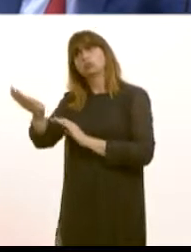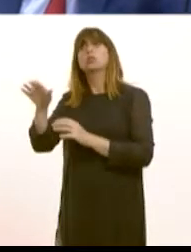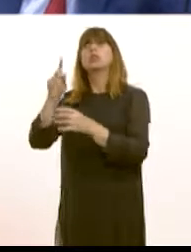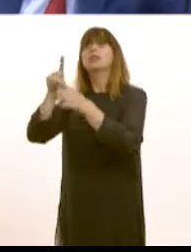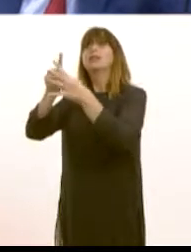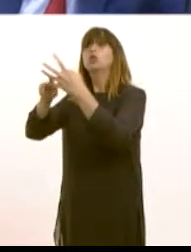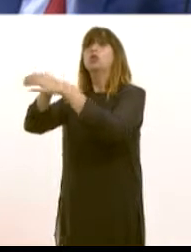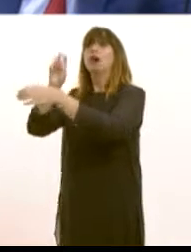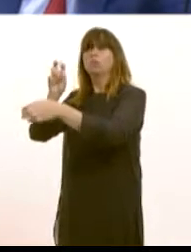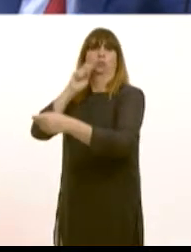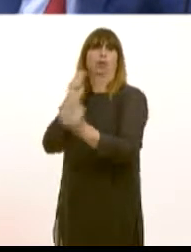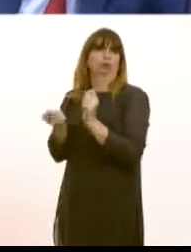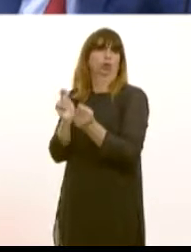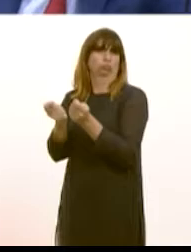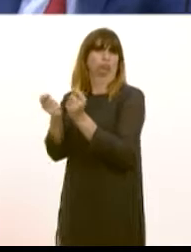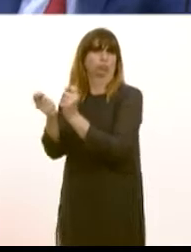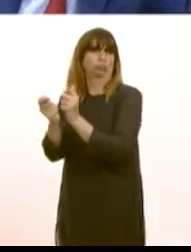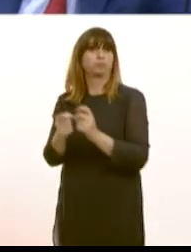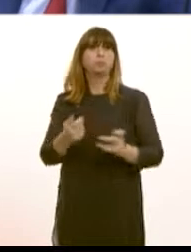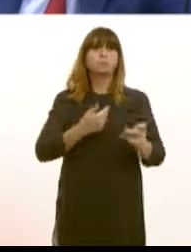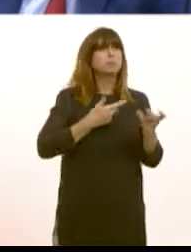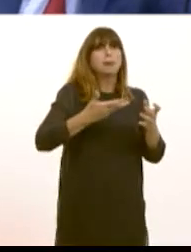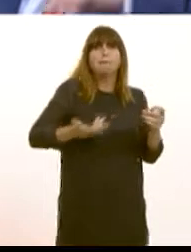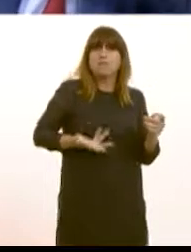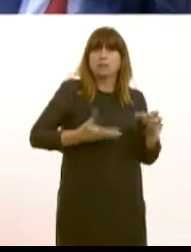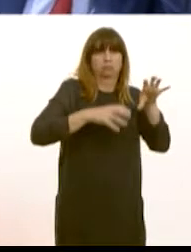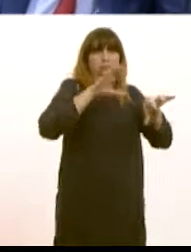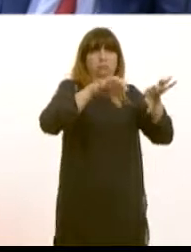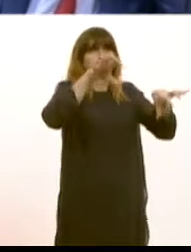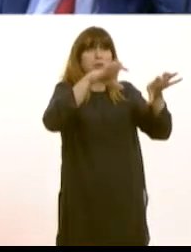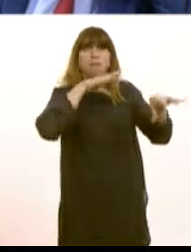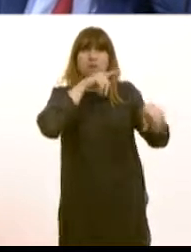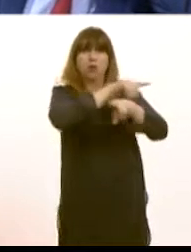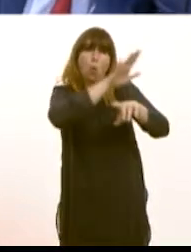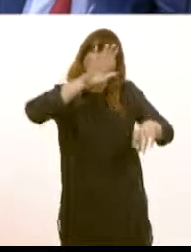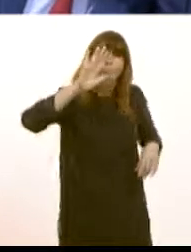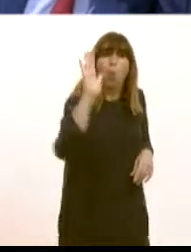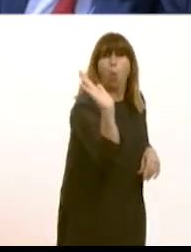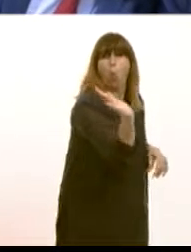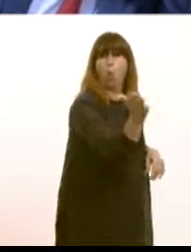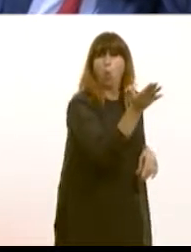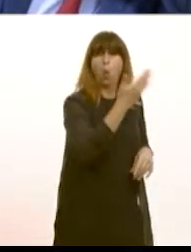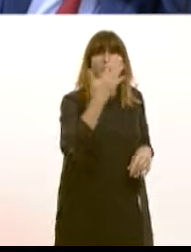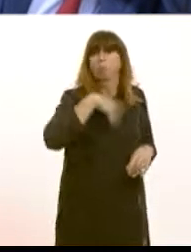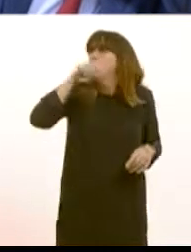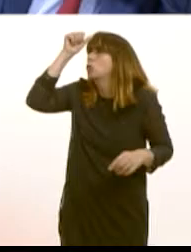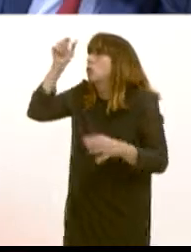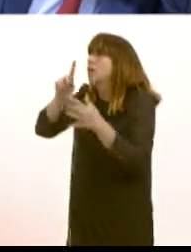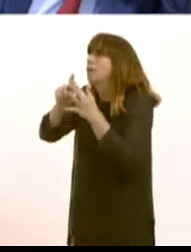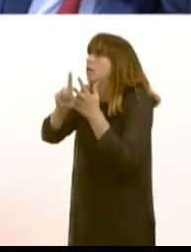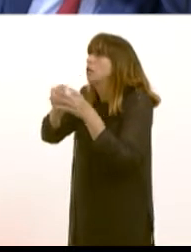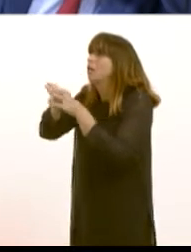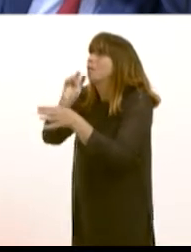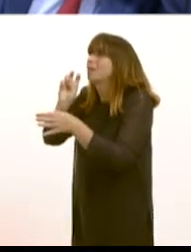the EU when I spoke to businesses in America every single one of them wanted to know what happened next to Brexit